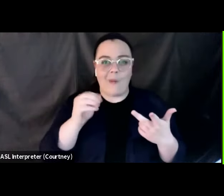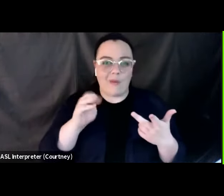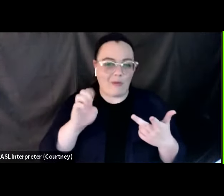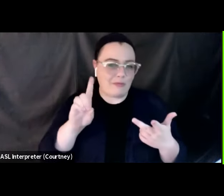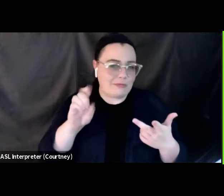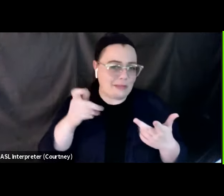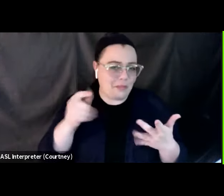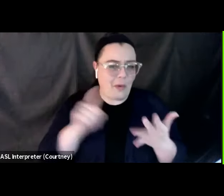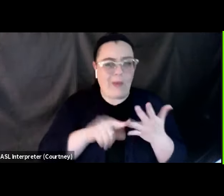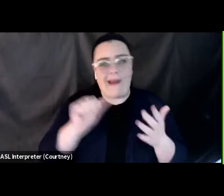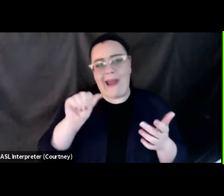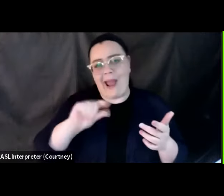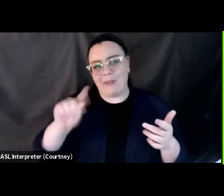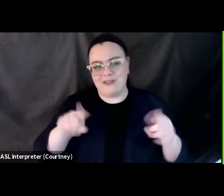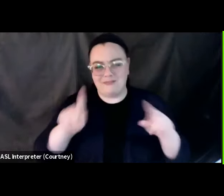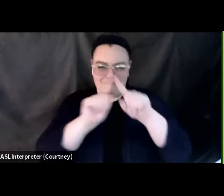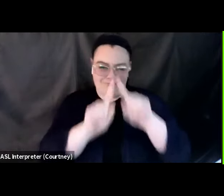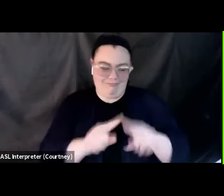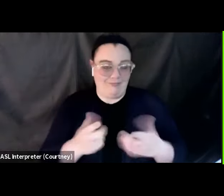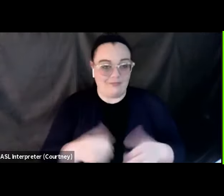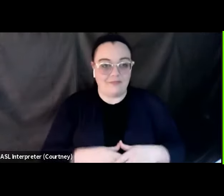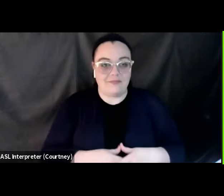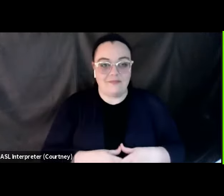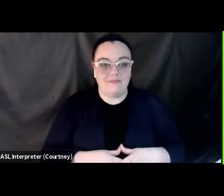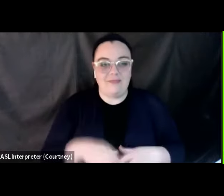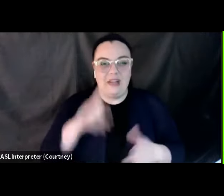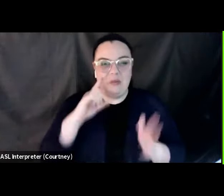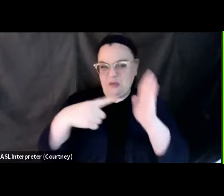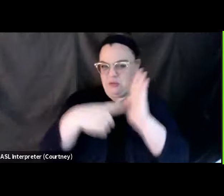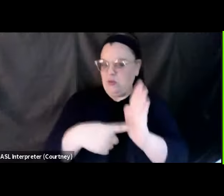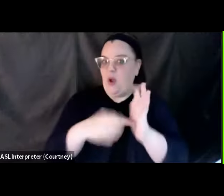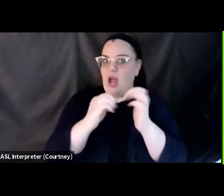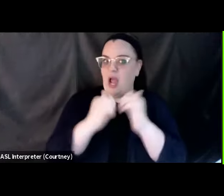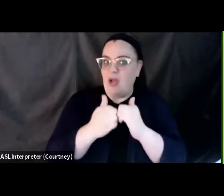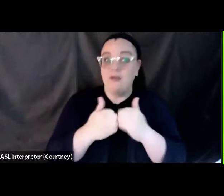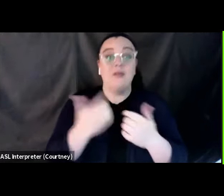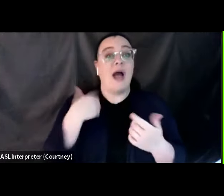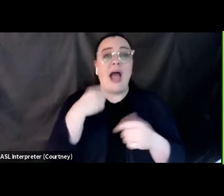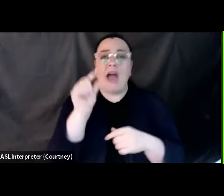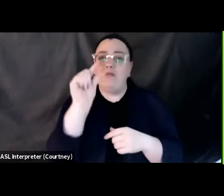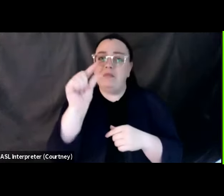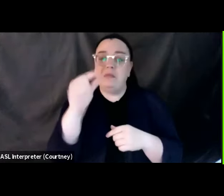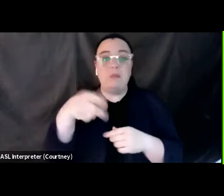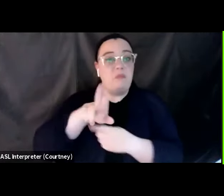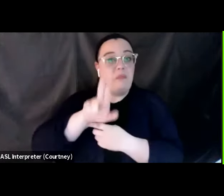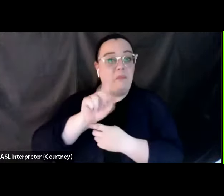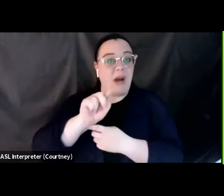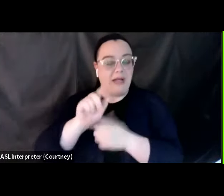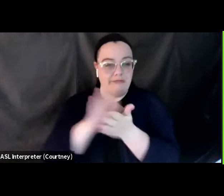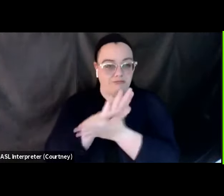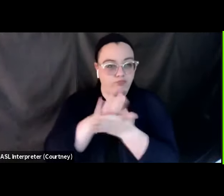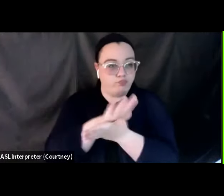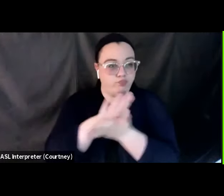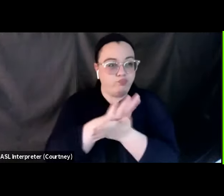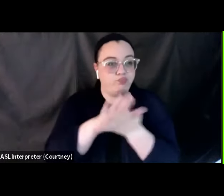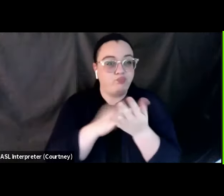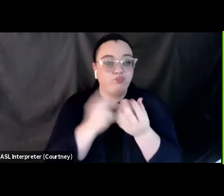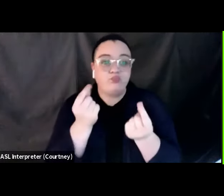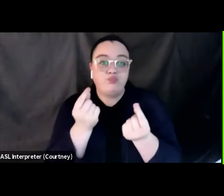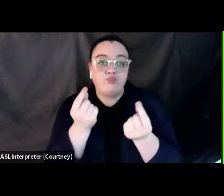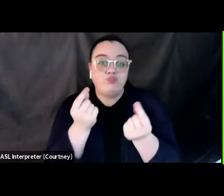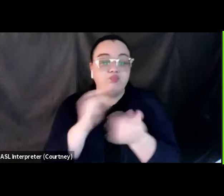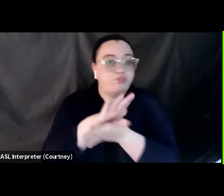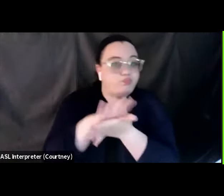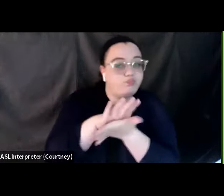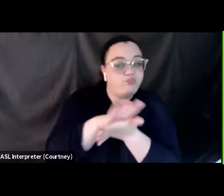right here with me, I have this little ball of this putty. So all we simply want to do to secure any of these breakable items is roll